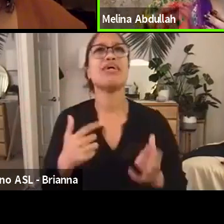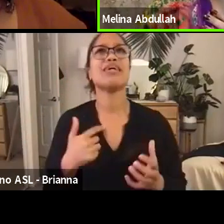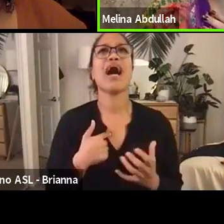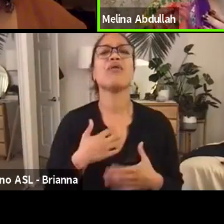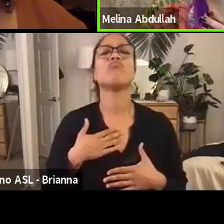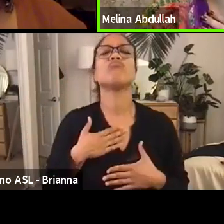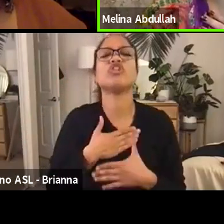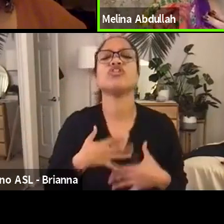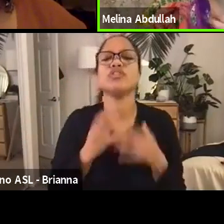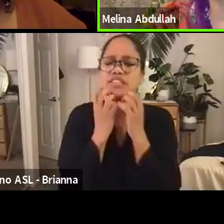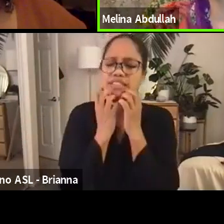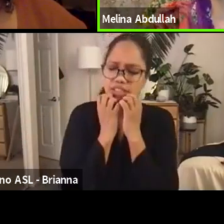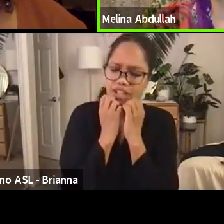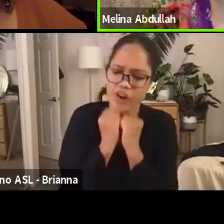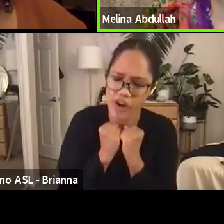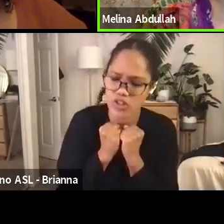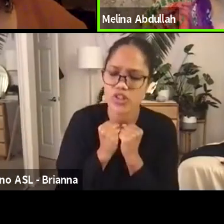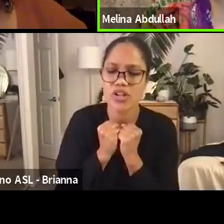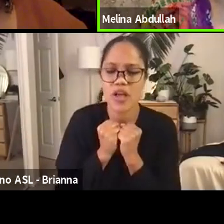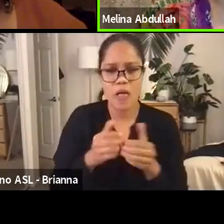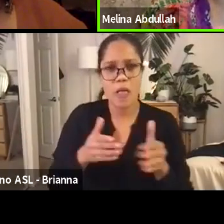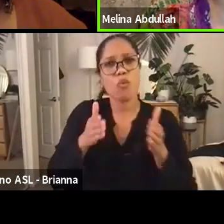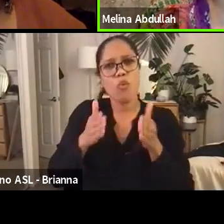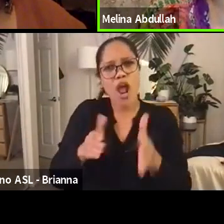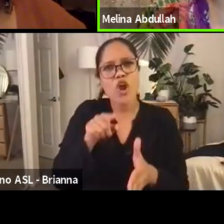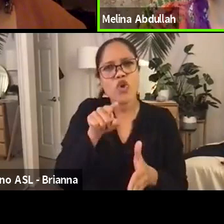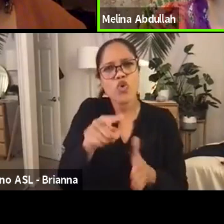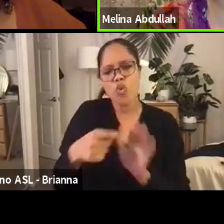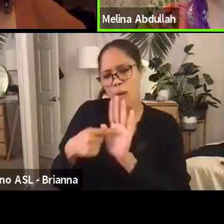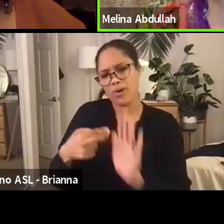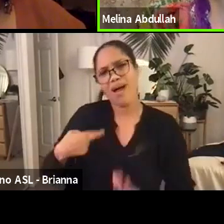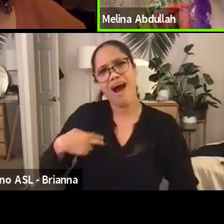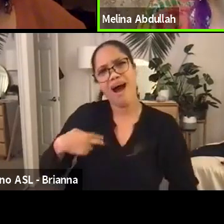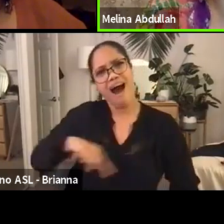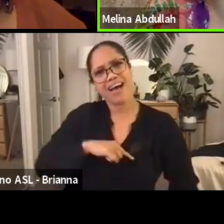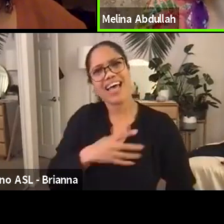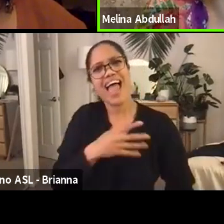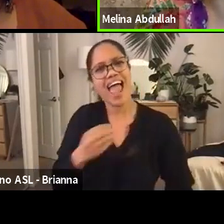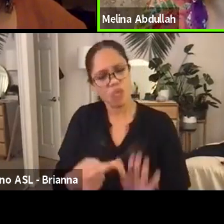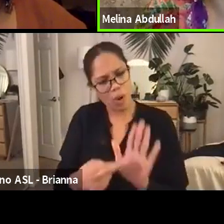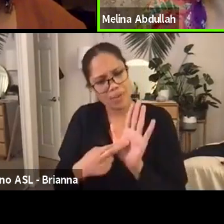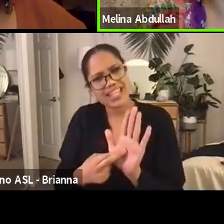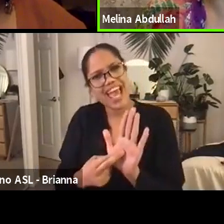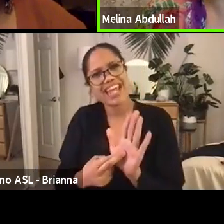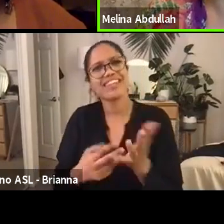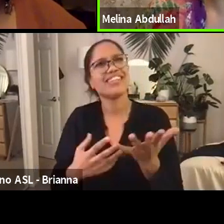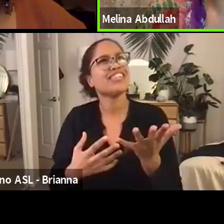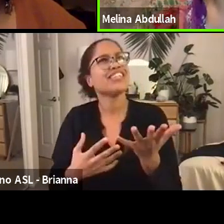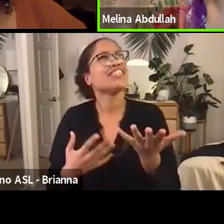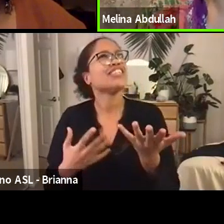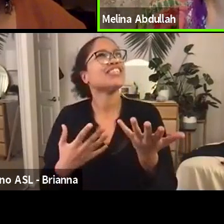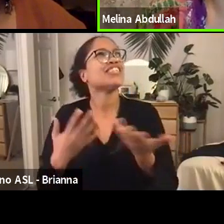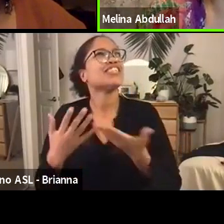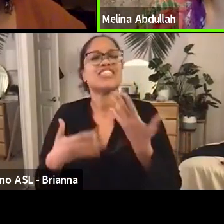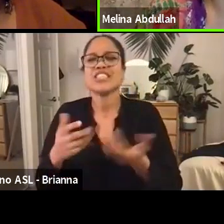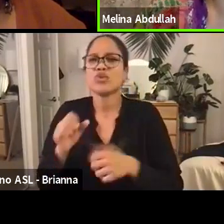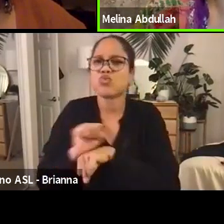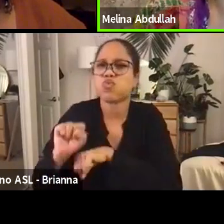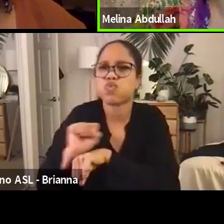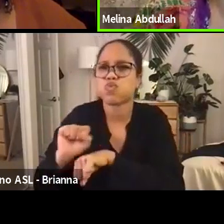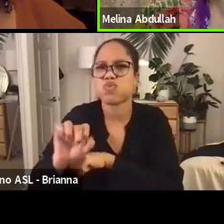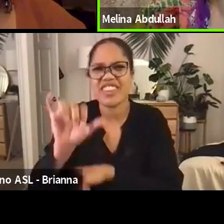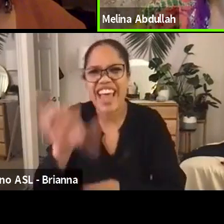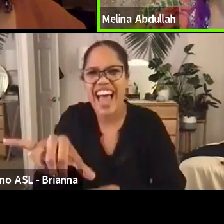walking into this work and the way that you're representing us. So I'd love if you would start with kind of that,